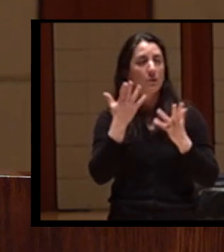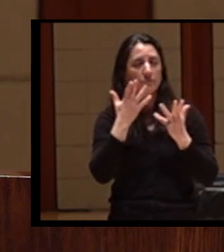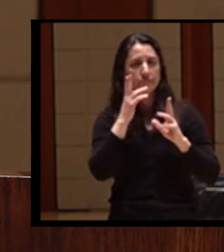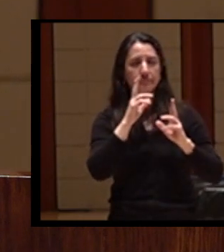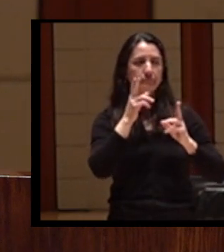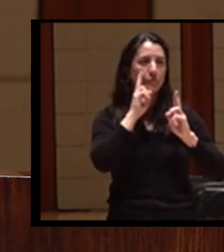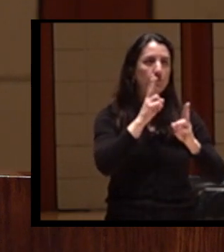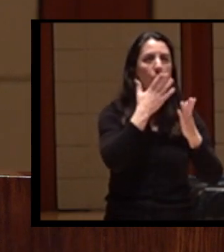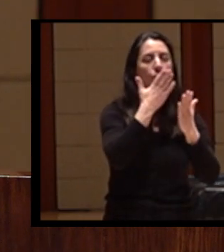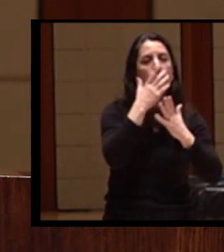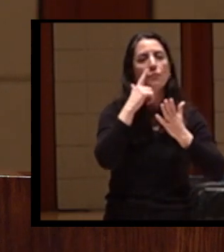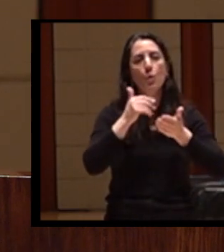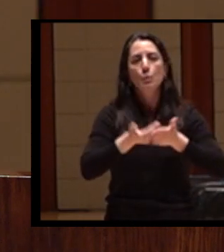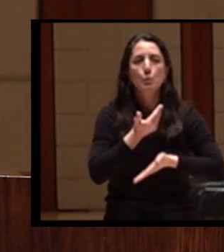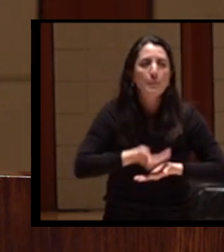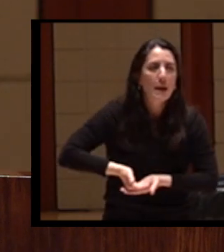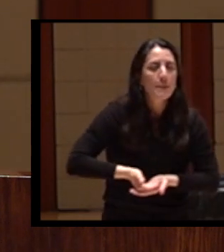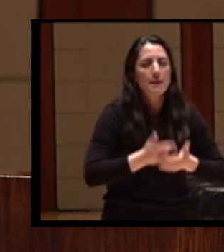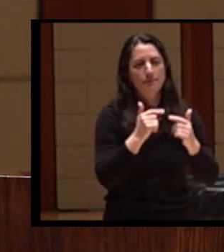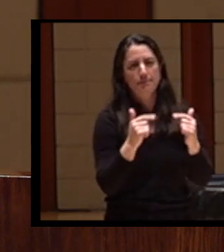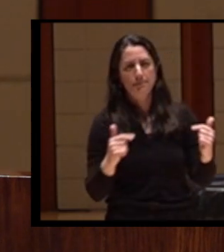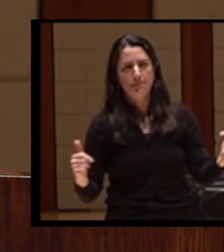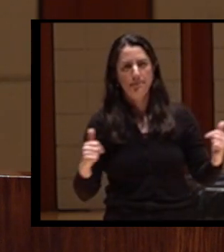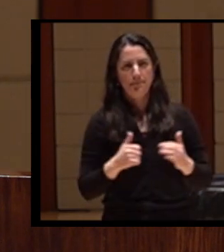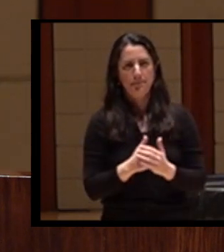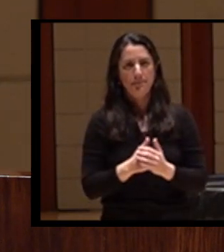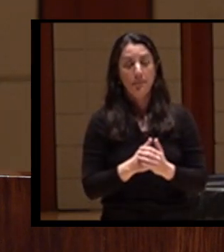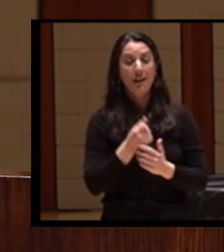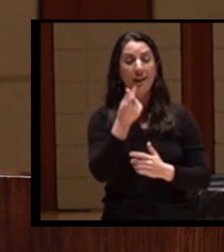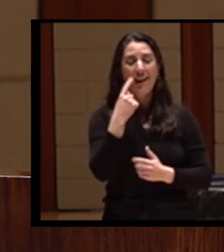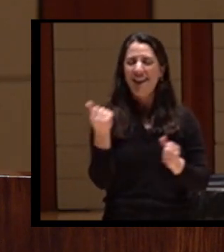the river. The river dictated life.